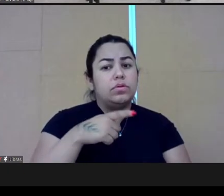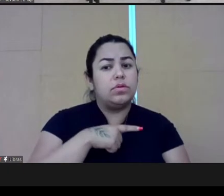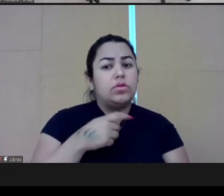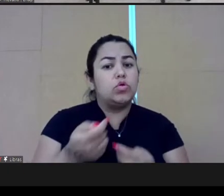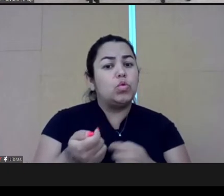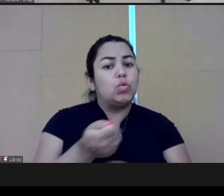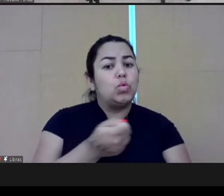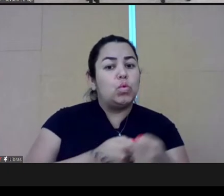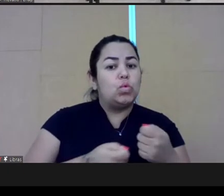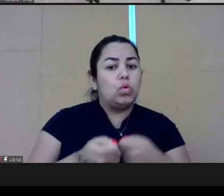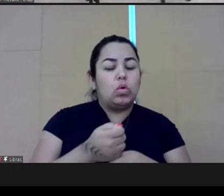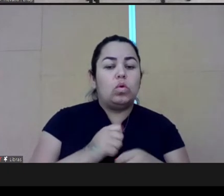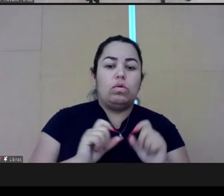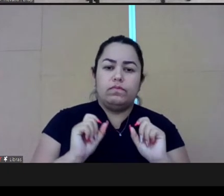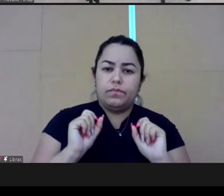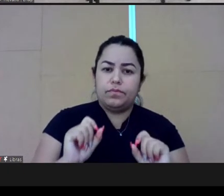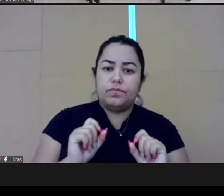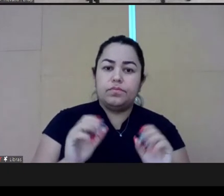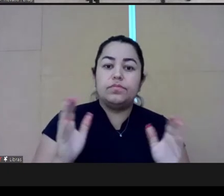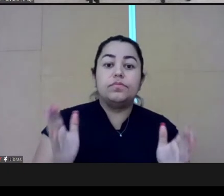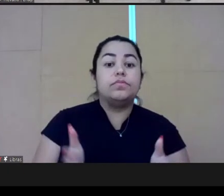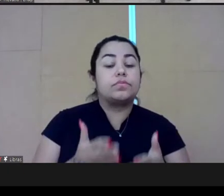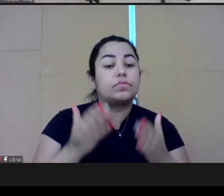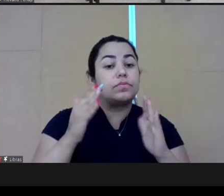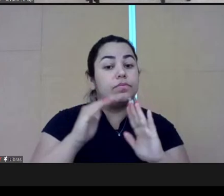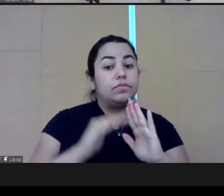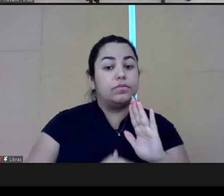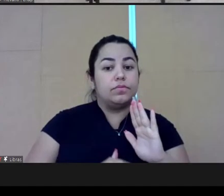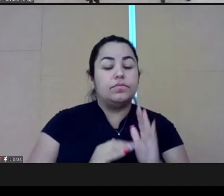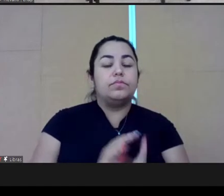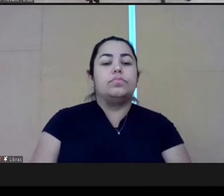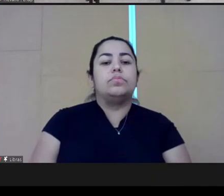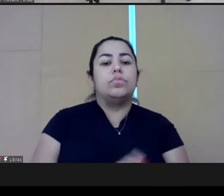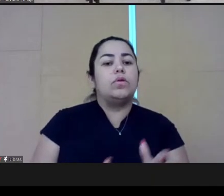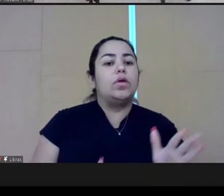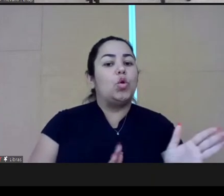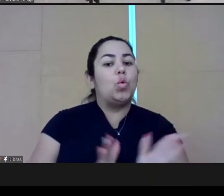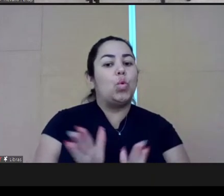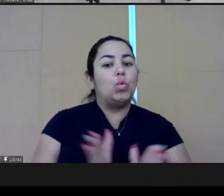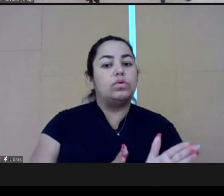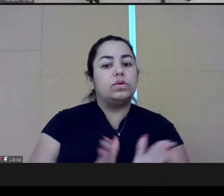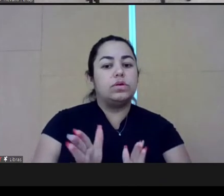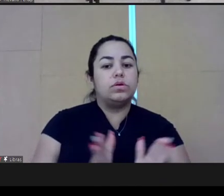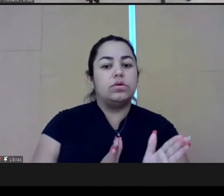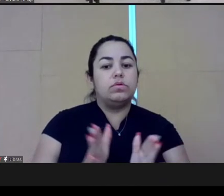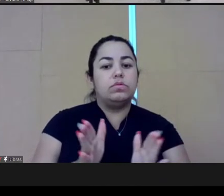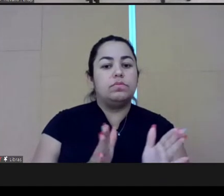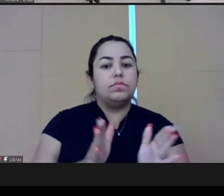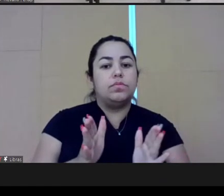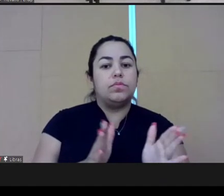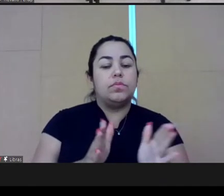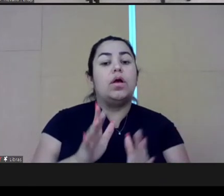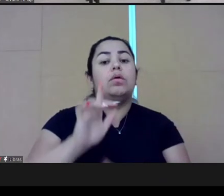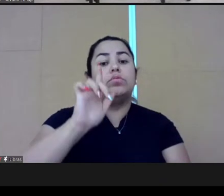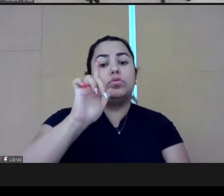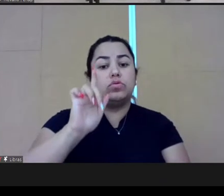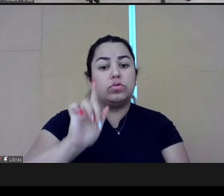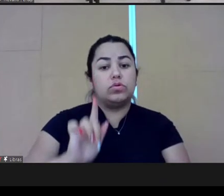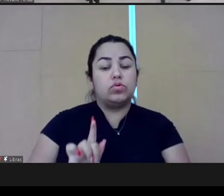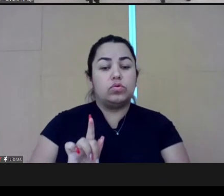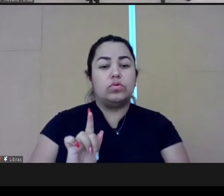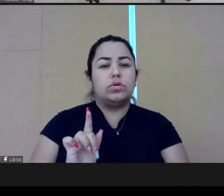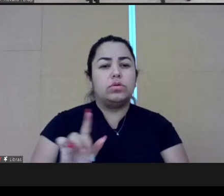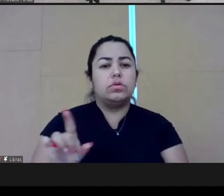equity, diversity, and inclusion. It is absolutely essential as managers and as caretakers, but as public officials to